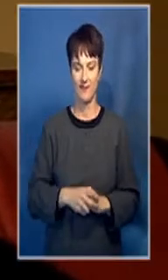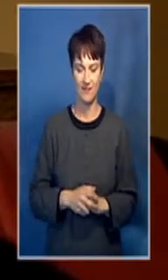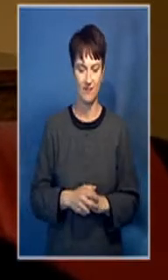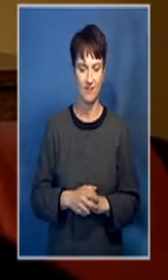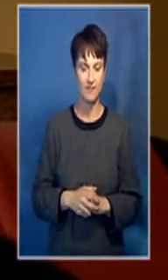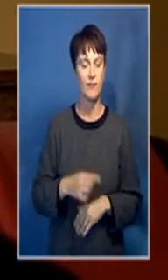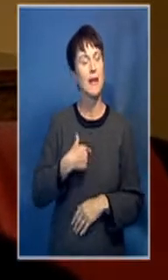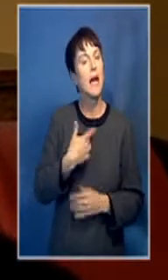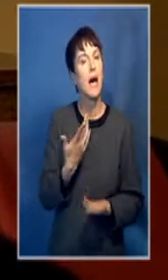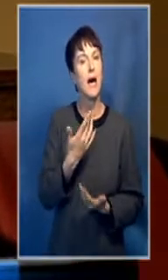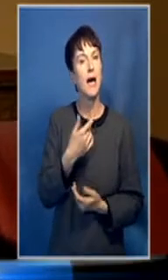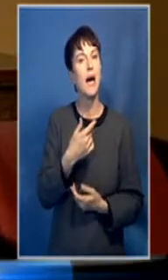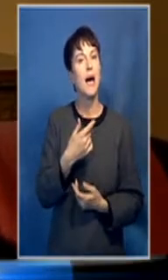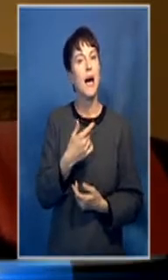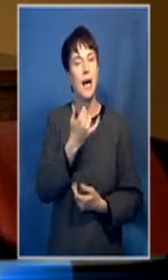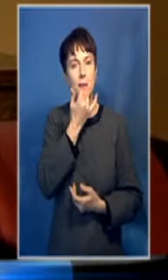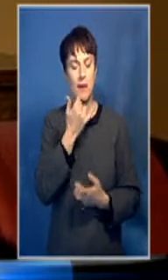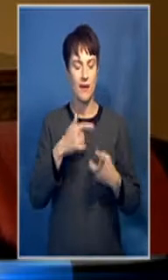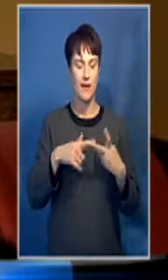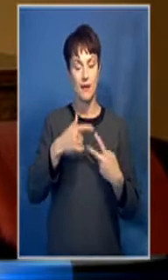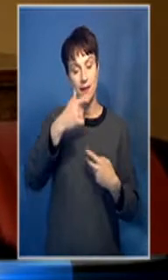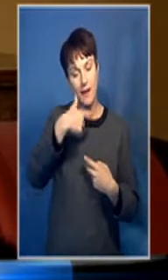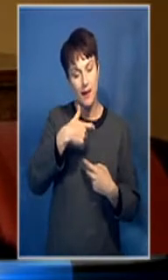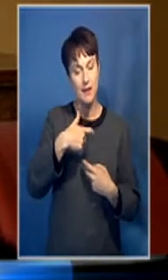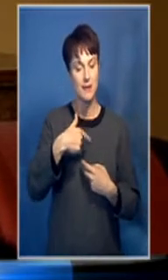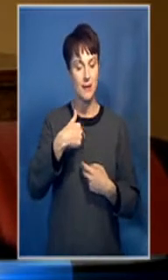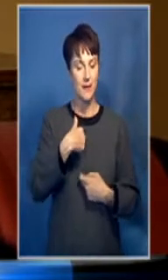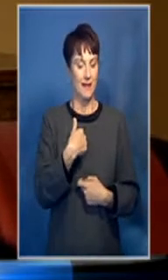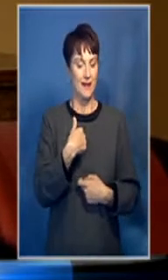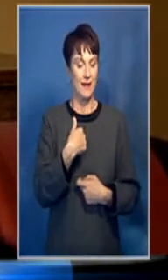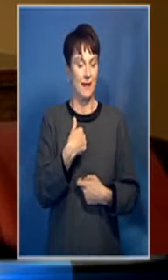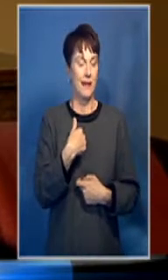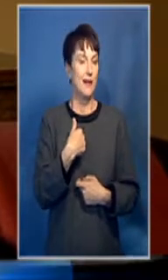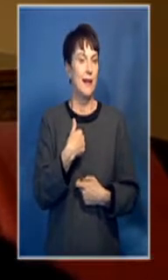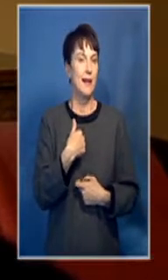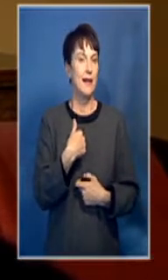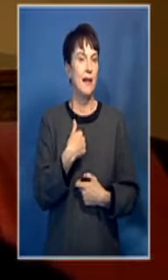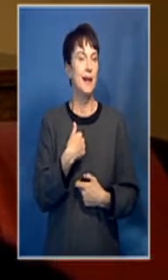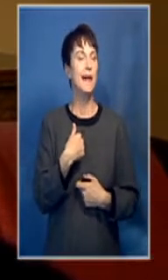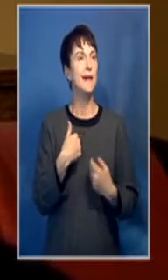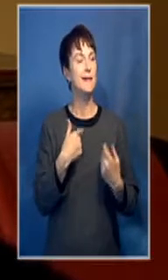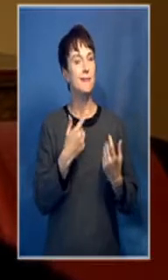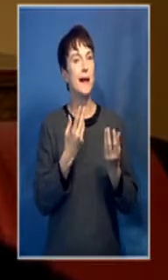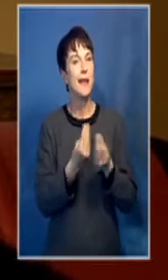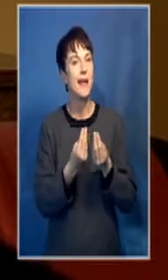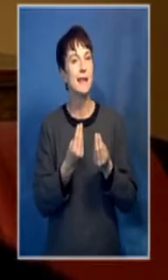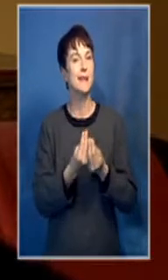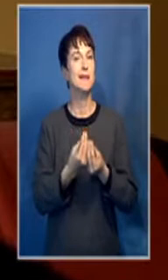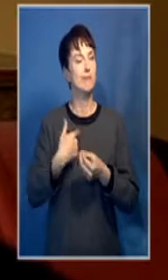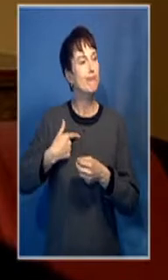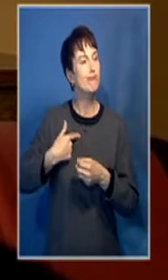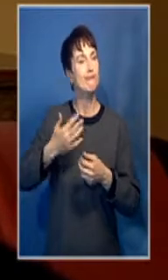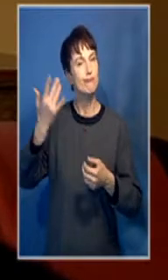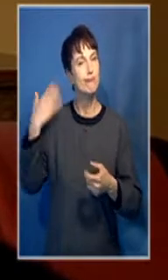i've grown much richer through all these over things i had to overcome and